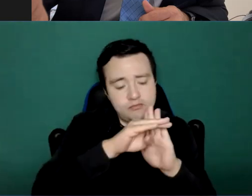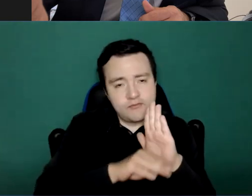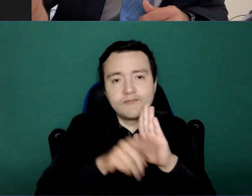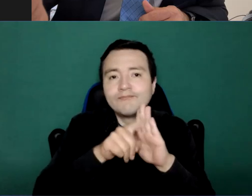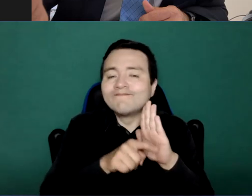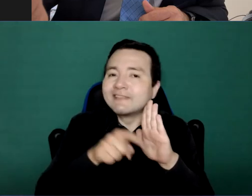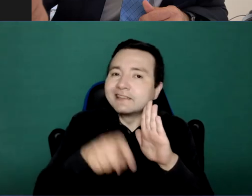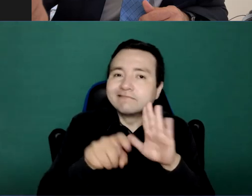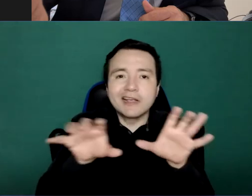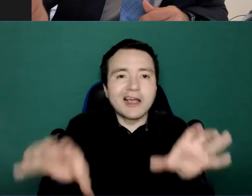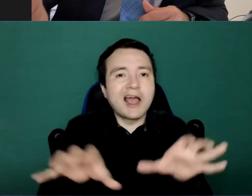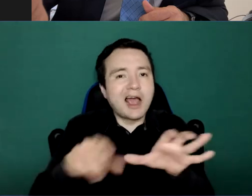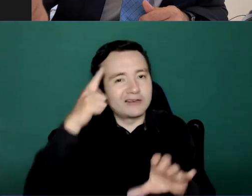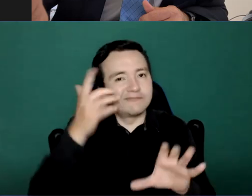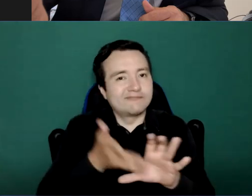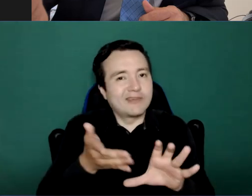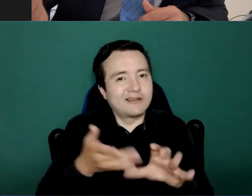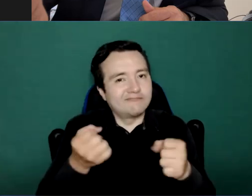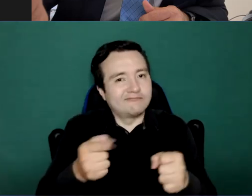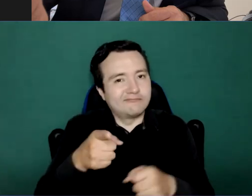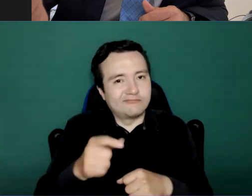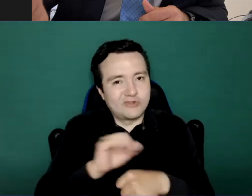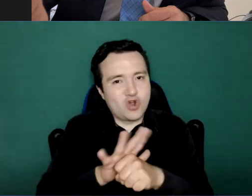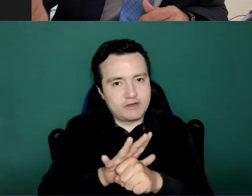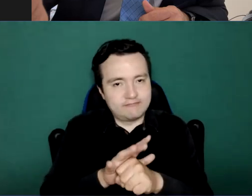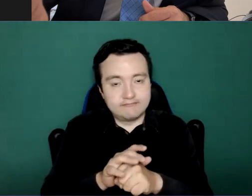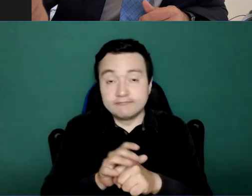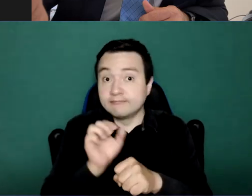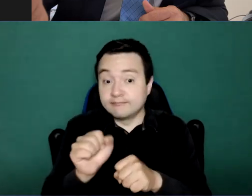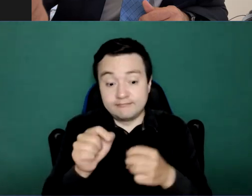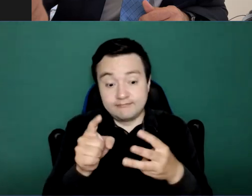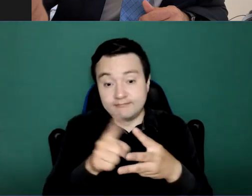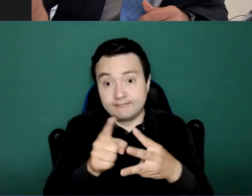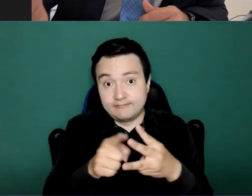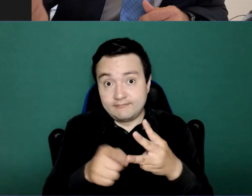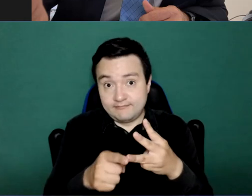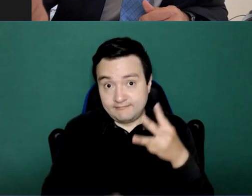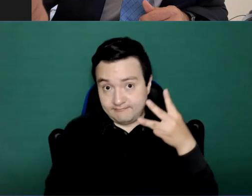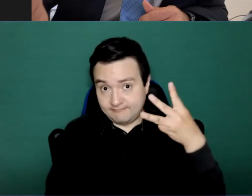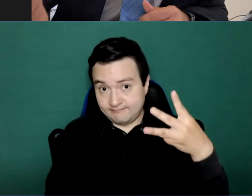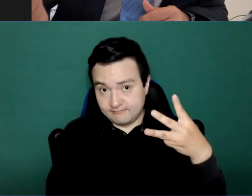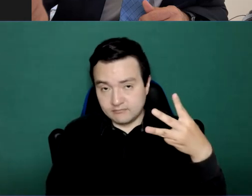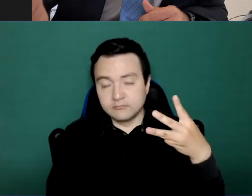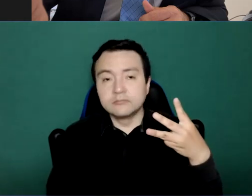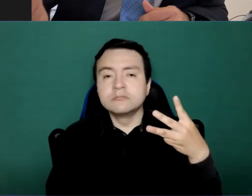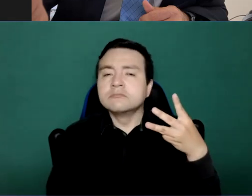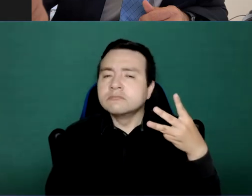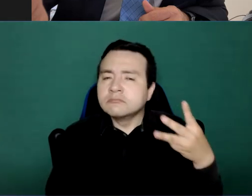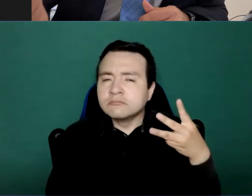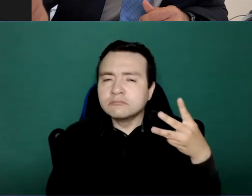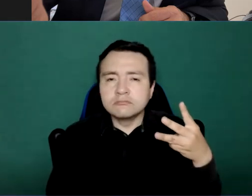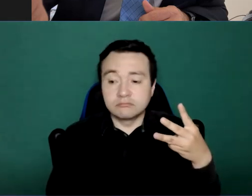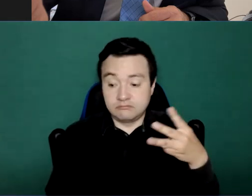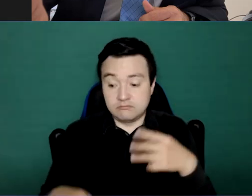as I say this, what comes to mind is the whole construct that the Minister of Health of Trinidad and Tobago shared, you must have an